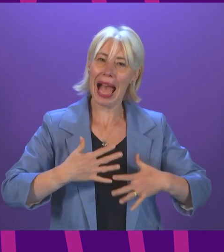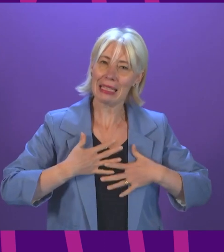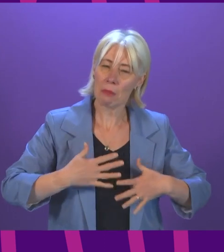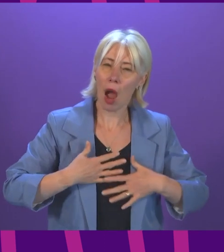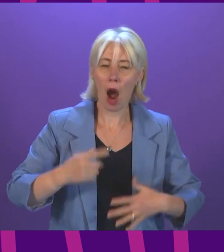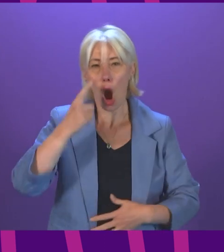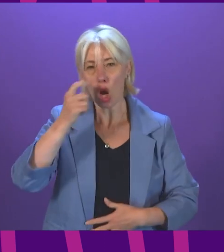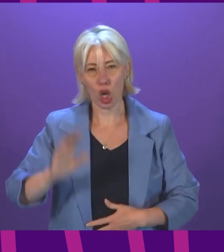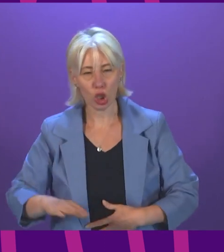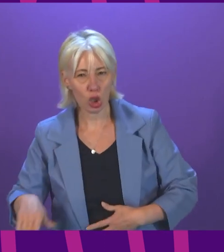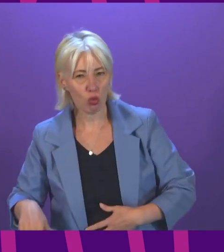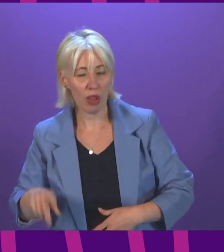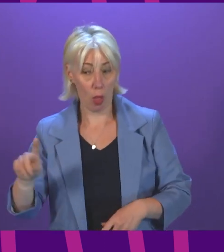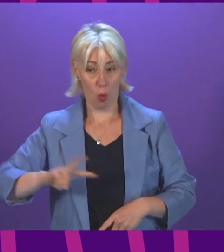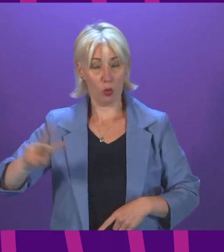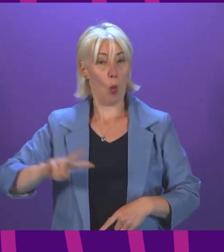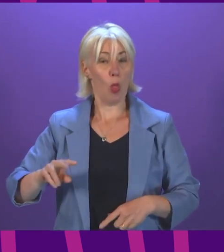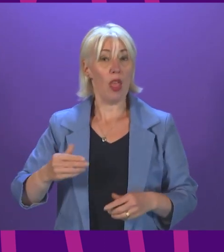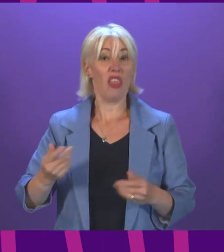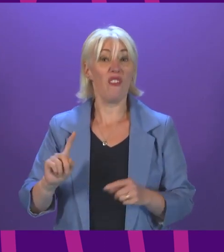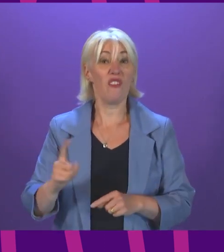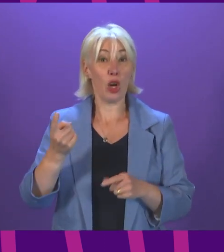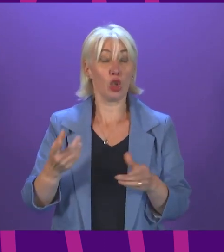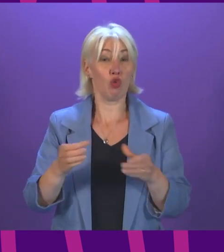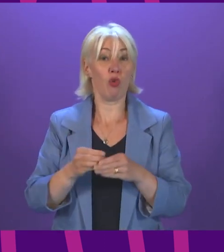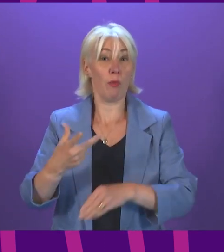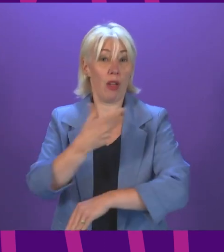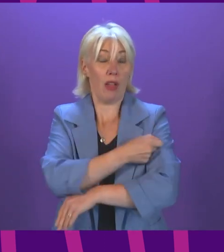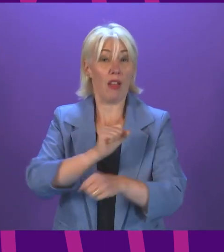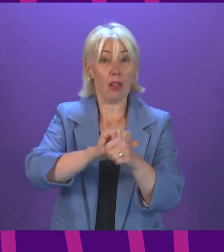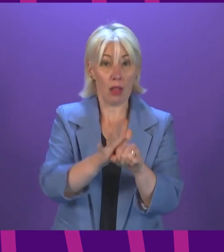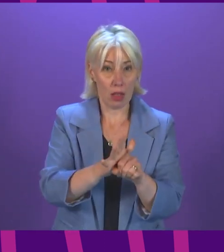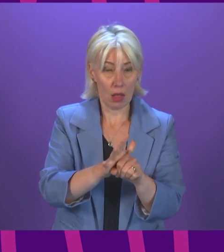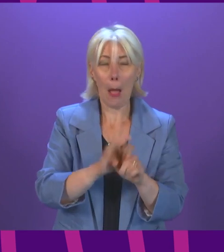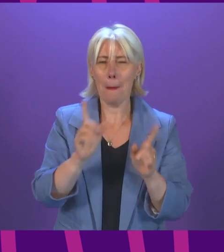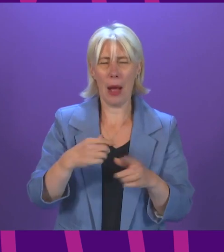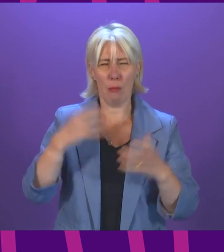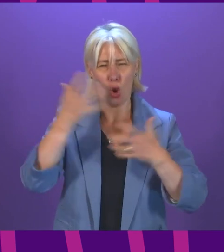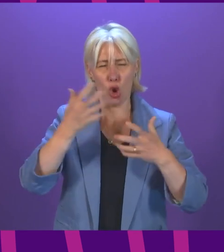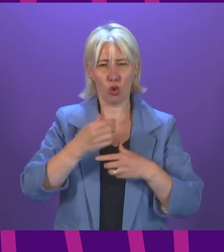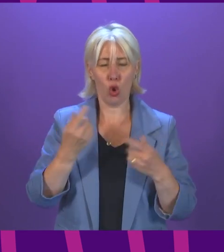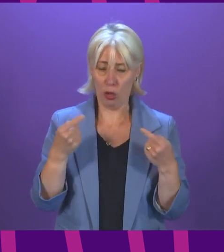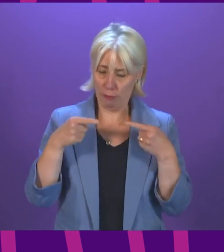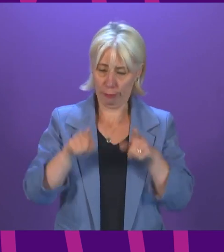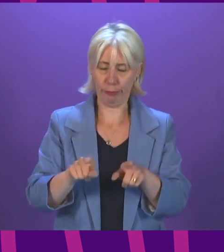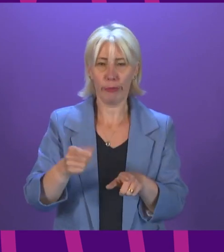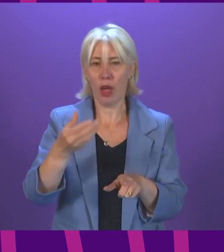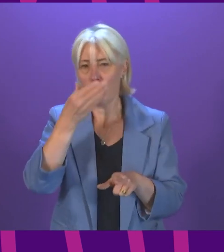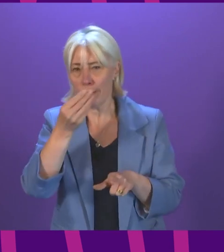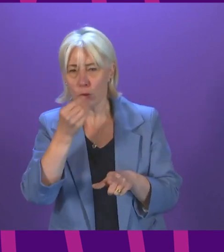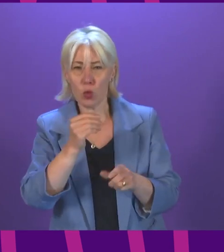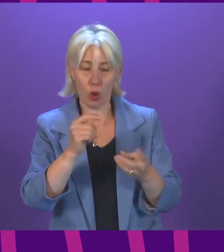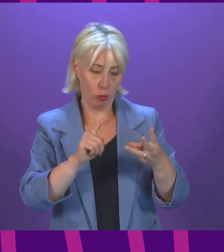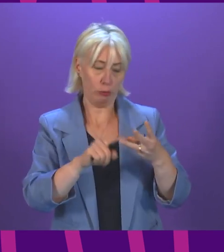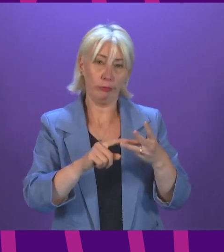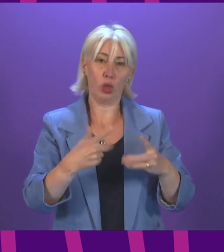original priority groups for the COVID vaccine. I'm concerned that as the flu and COVID booster vaccine programmes are run simultaneously, there's a risk